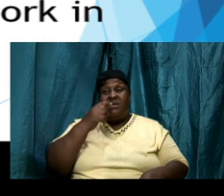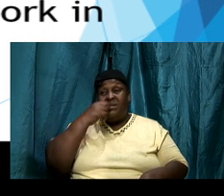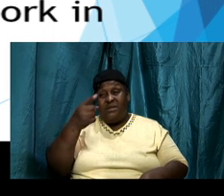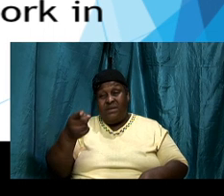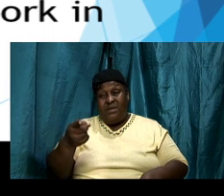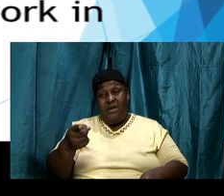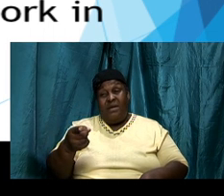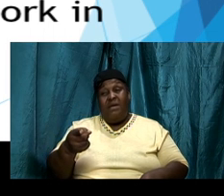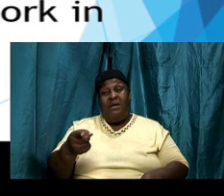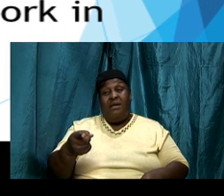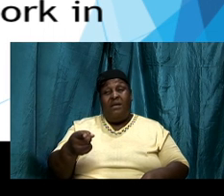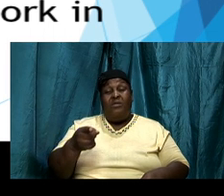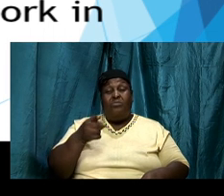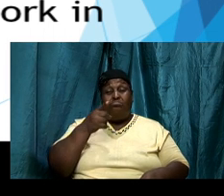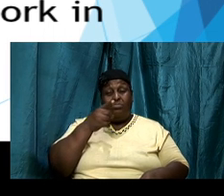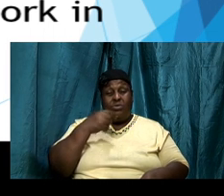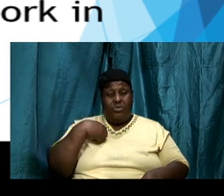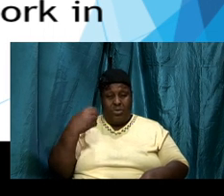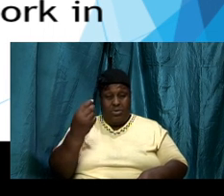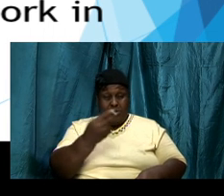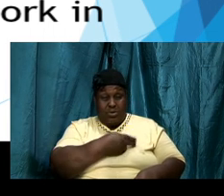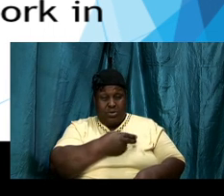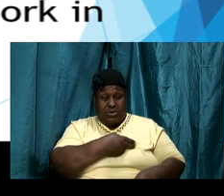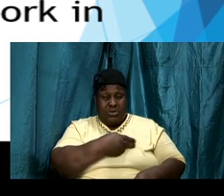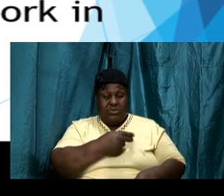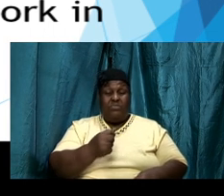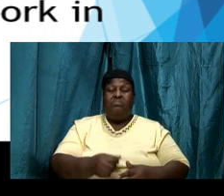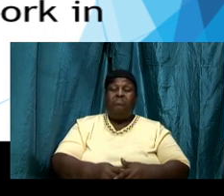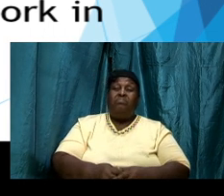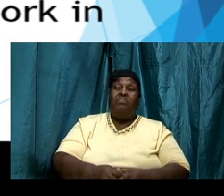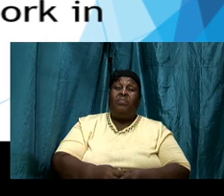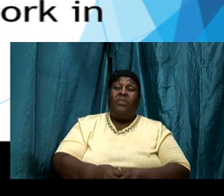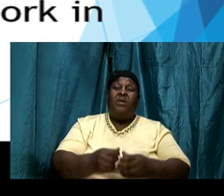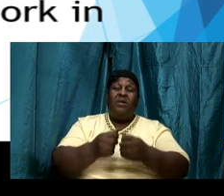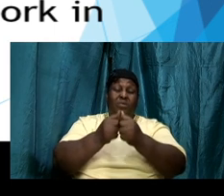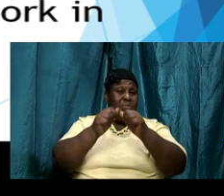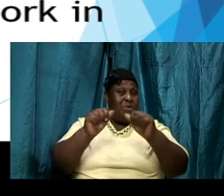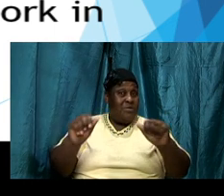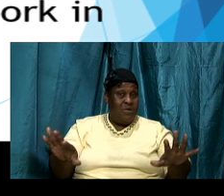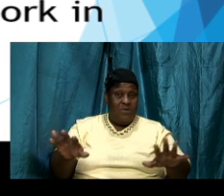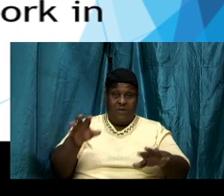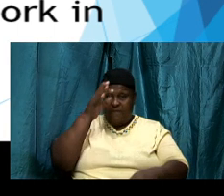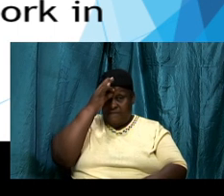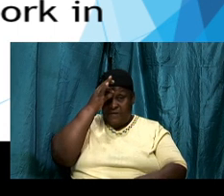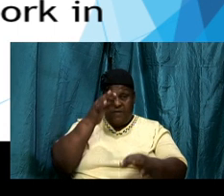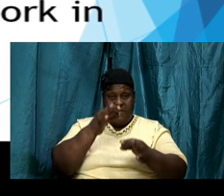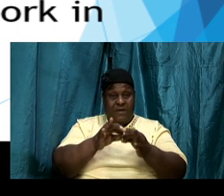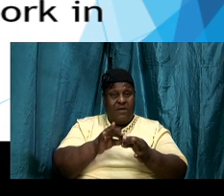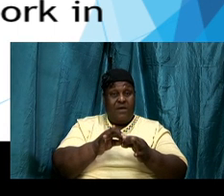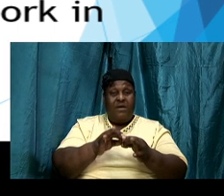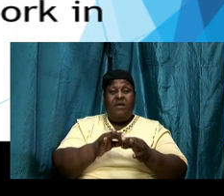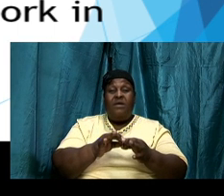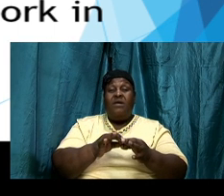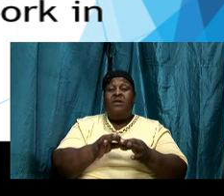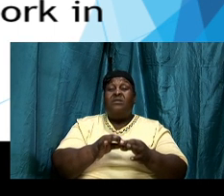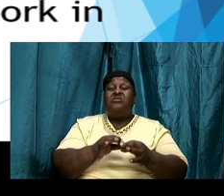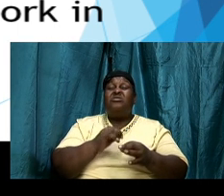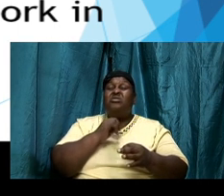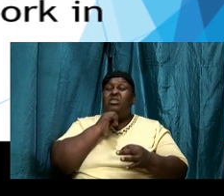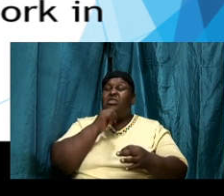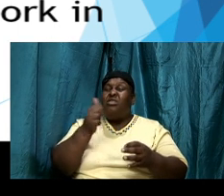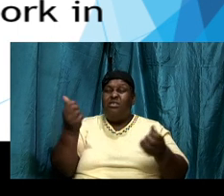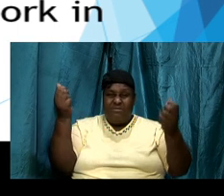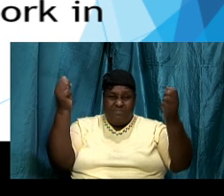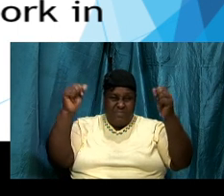point but so crucial without faith it is impossible